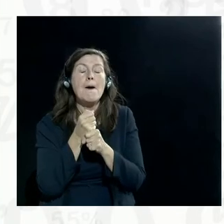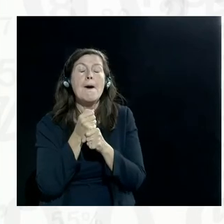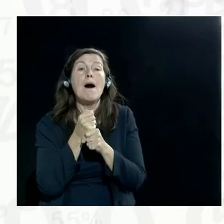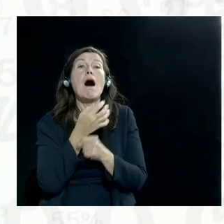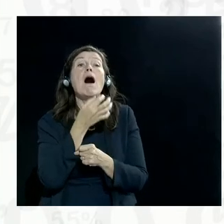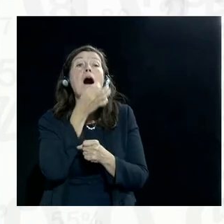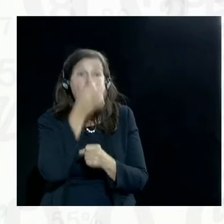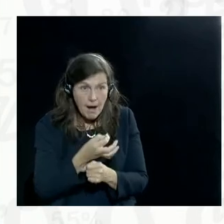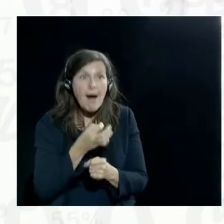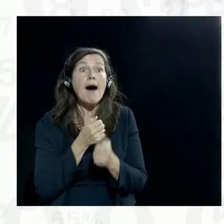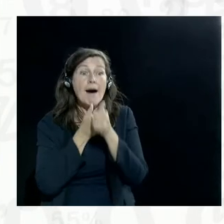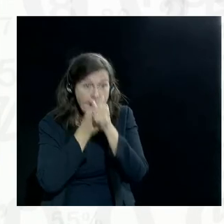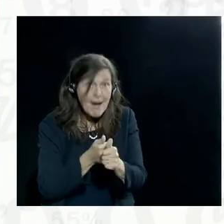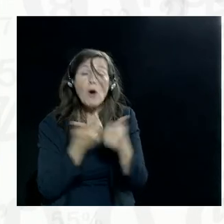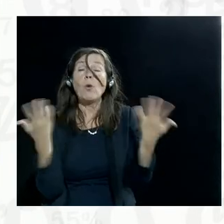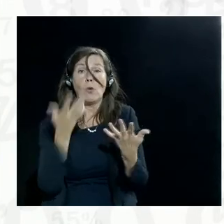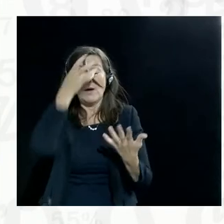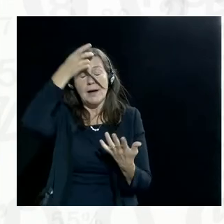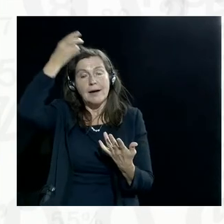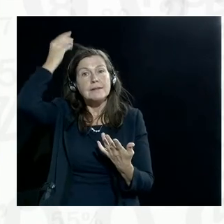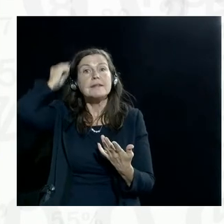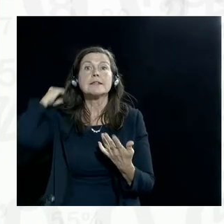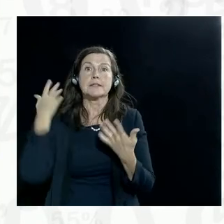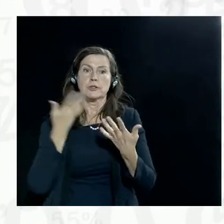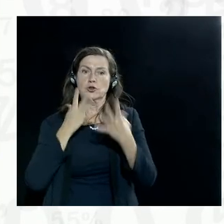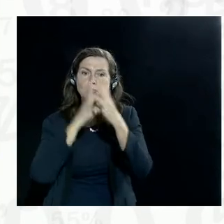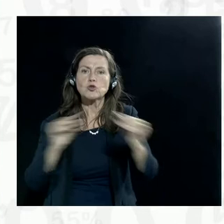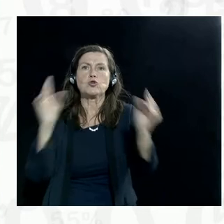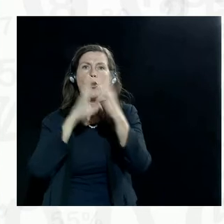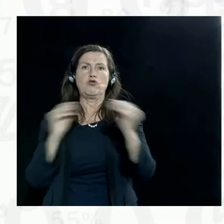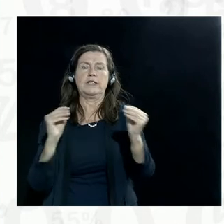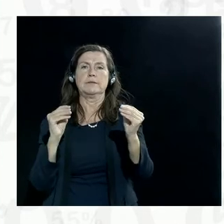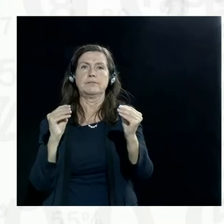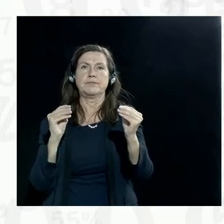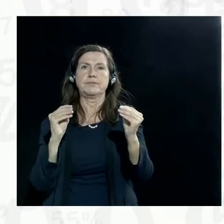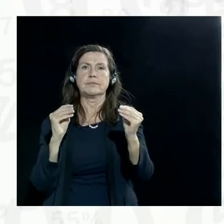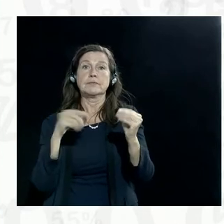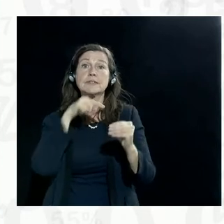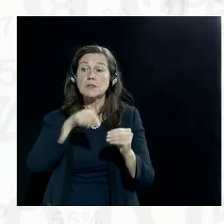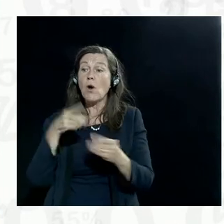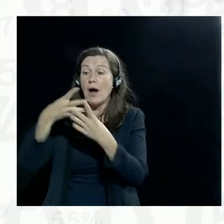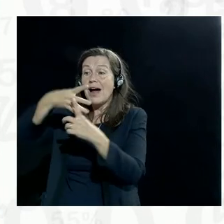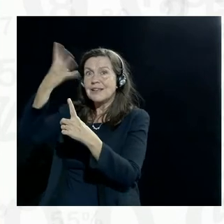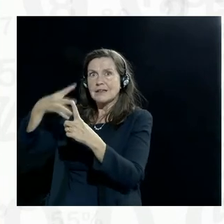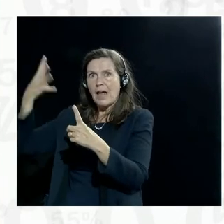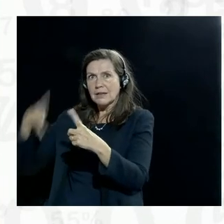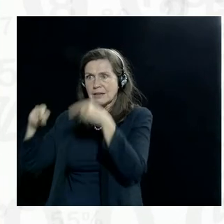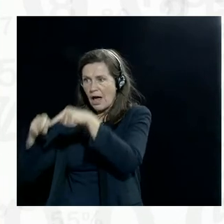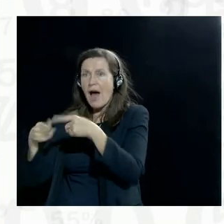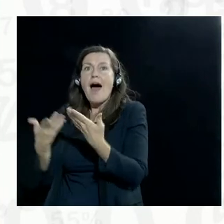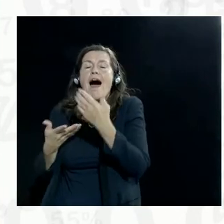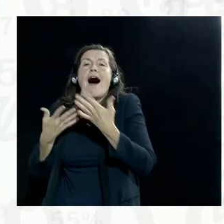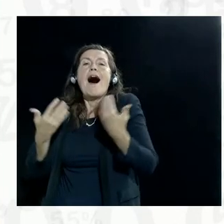and how the narratives are performed based on data that can stand up to scrutiny, both